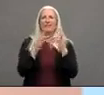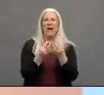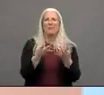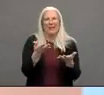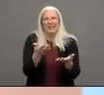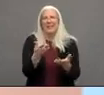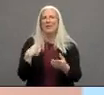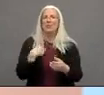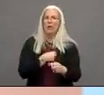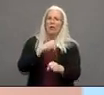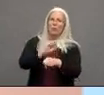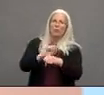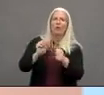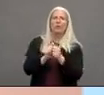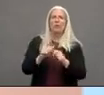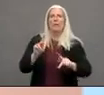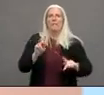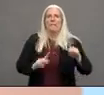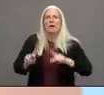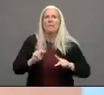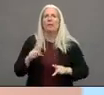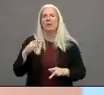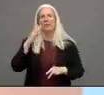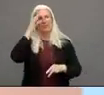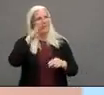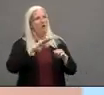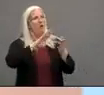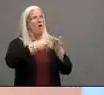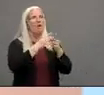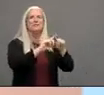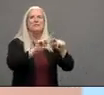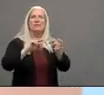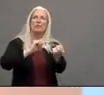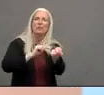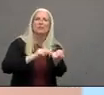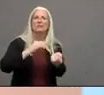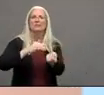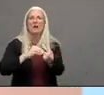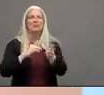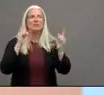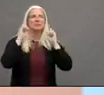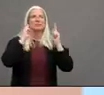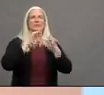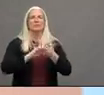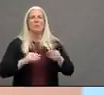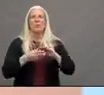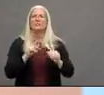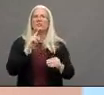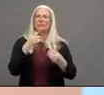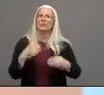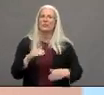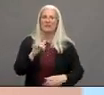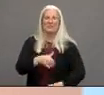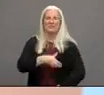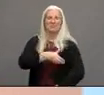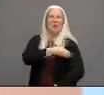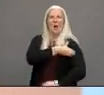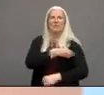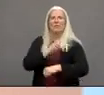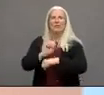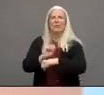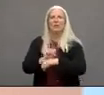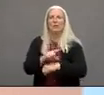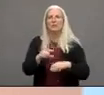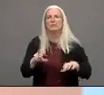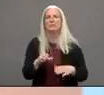i'm hearing those stories um what important and powerful work that you do that you lead both with the science and the evidence and with the compassion